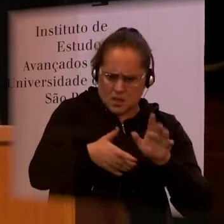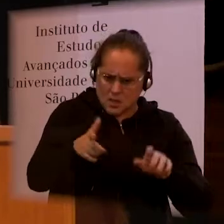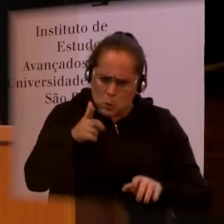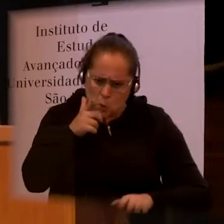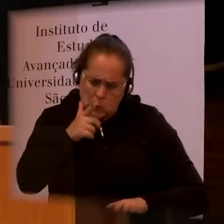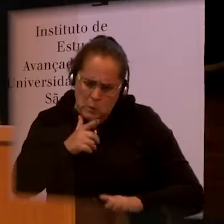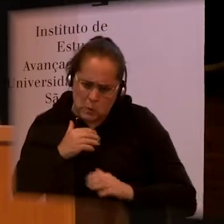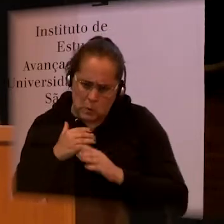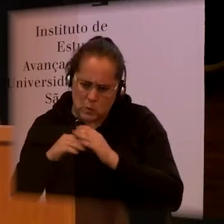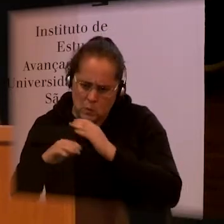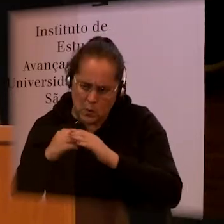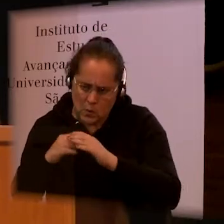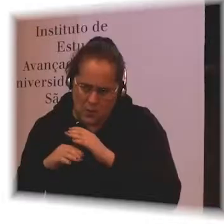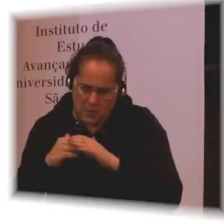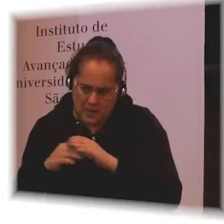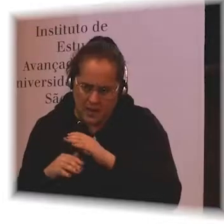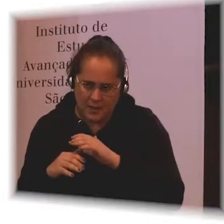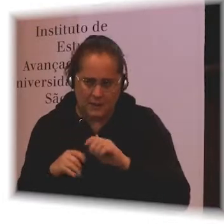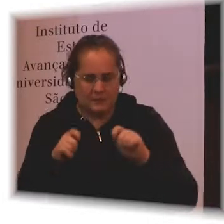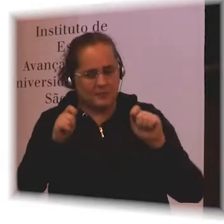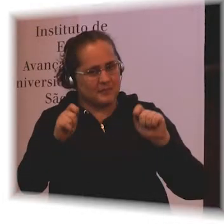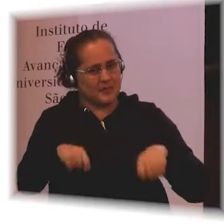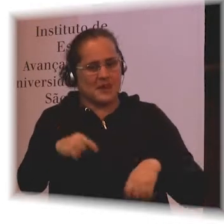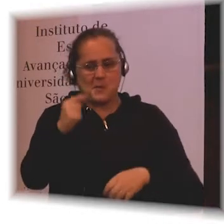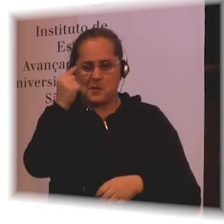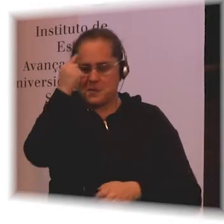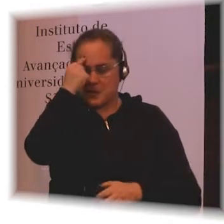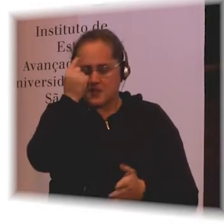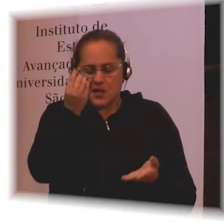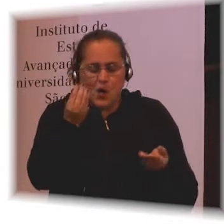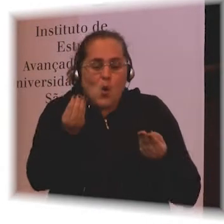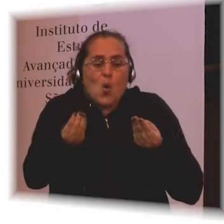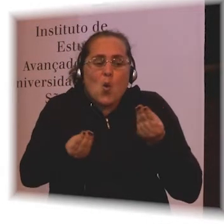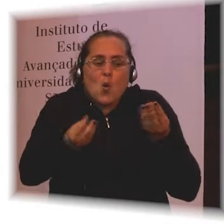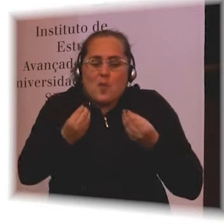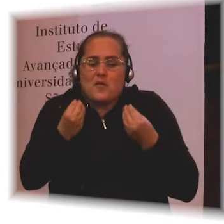how we can best set up healthcare services to meet these needs.